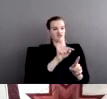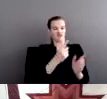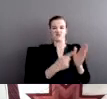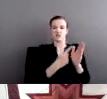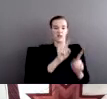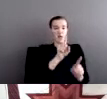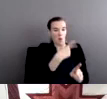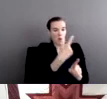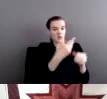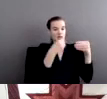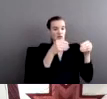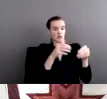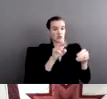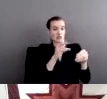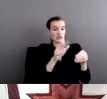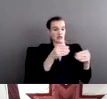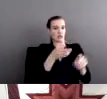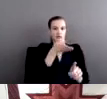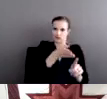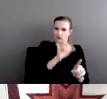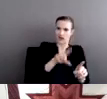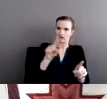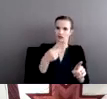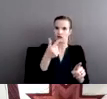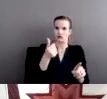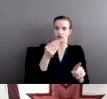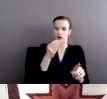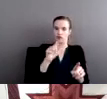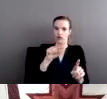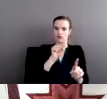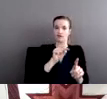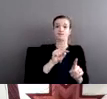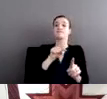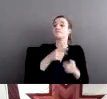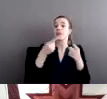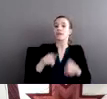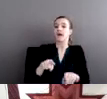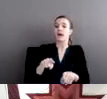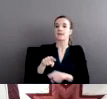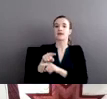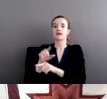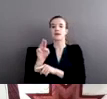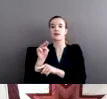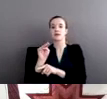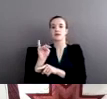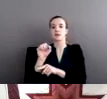this Dollar General store at issue in this case was on the Mississippi Choctaw Reservation.